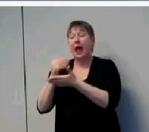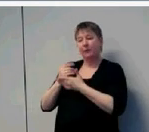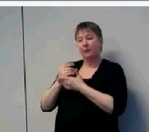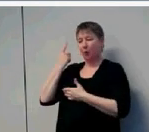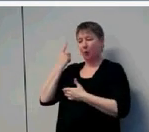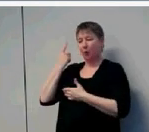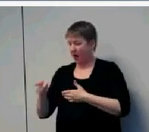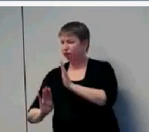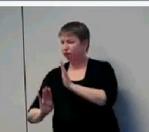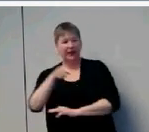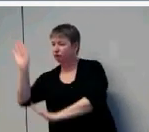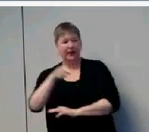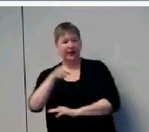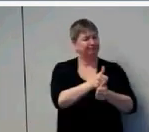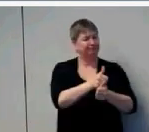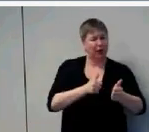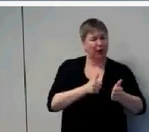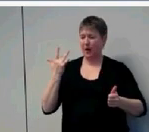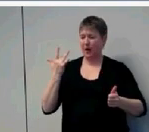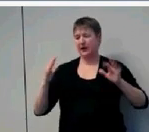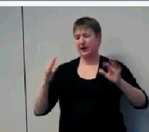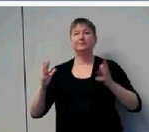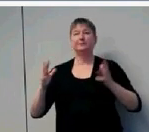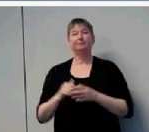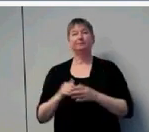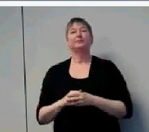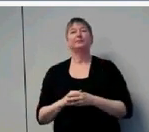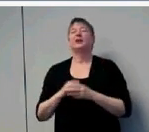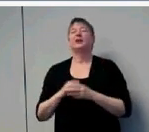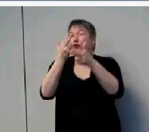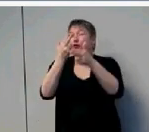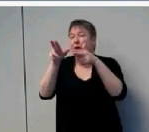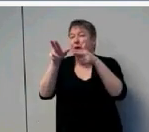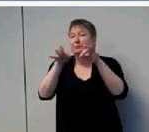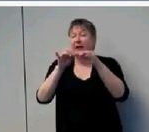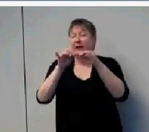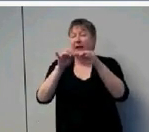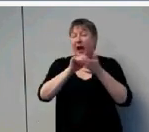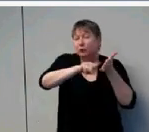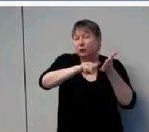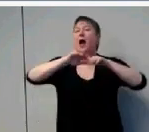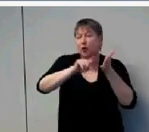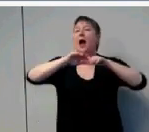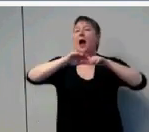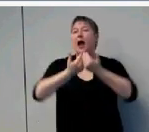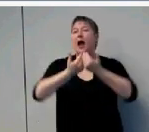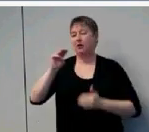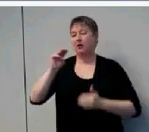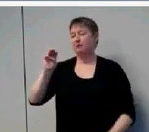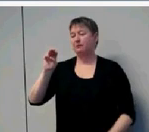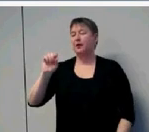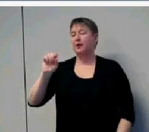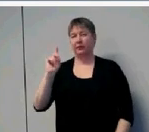So I'm going to begin with just giving you a little background on method and then we'll get into the nitty gritty some of the results and what they mean for you.